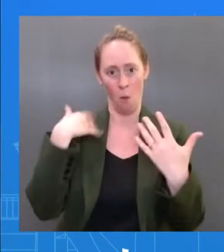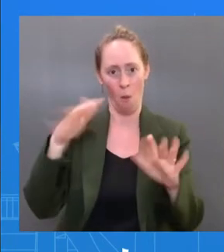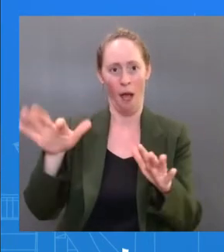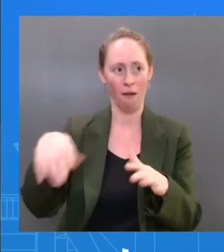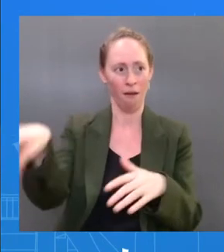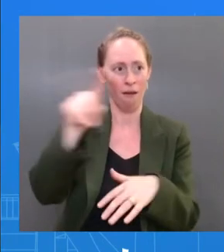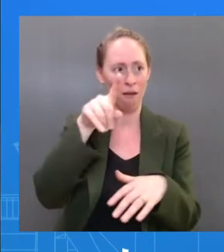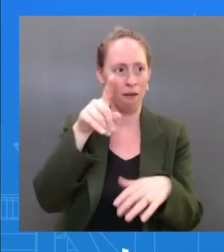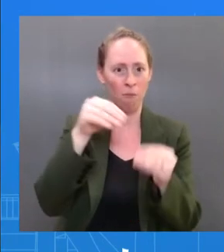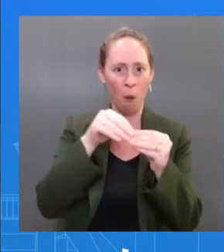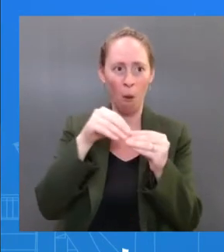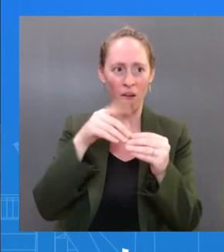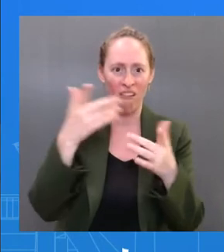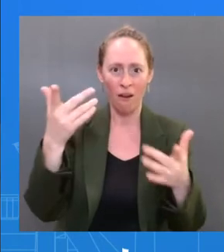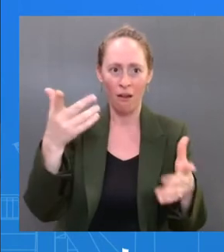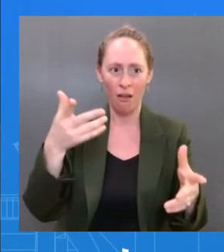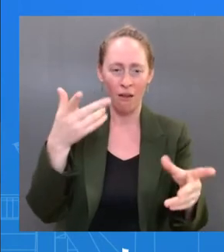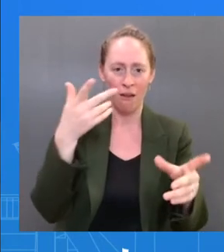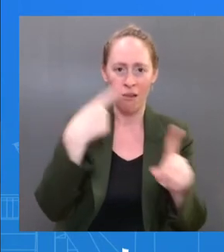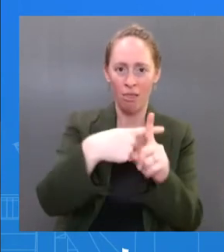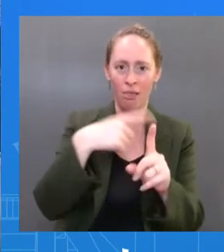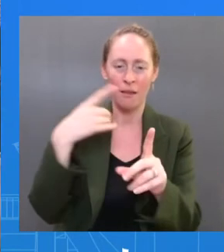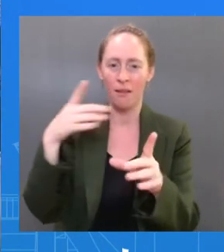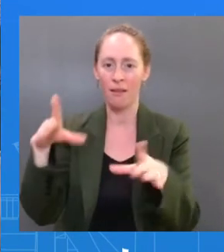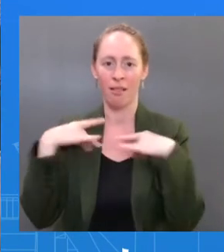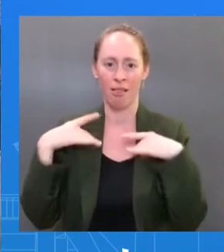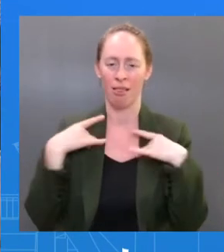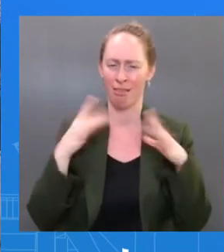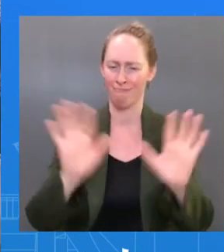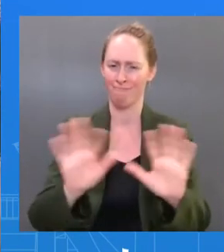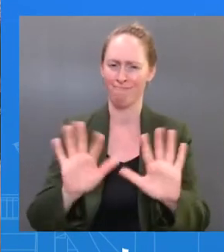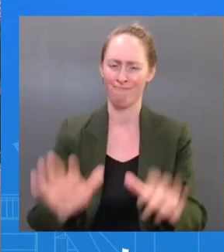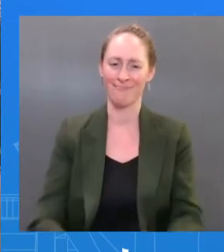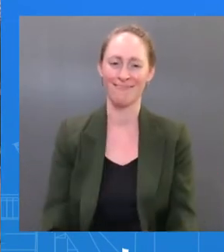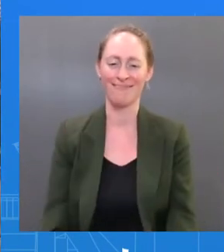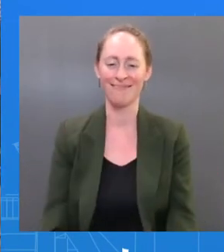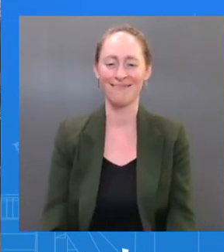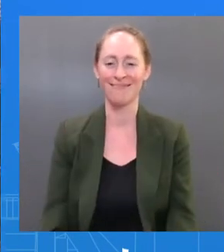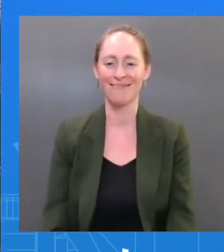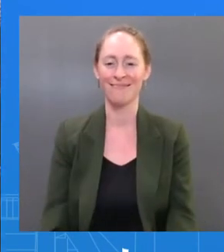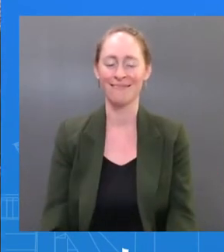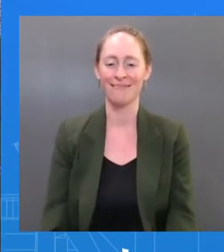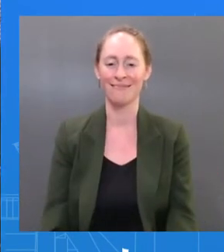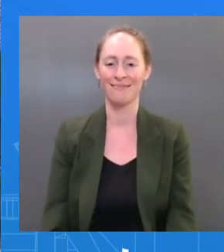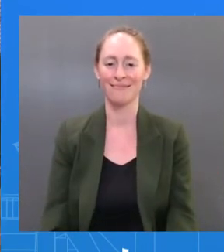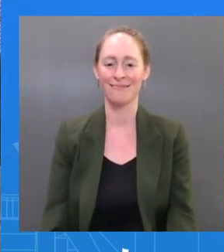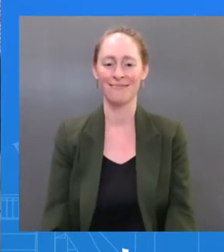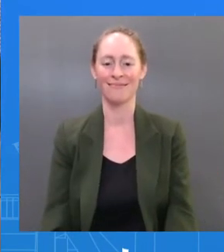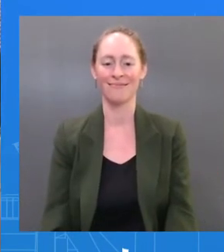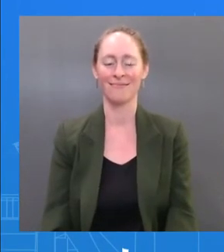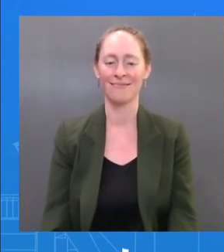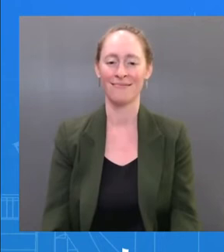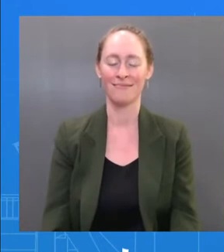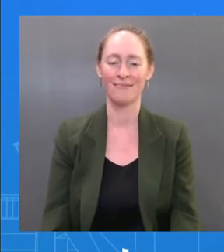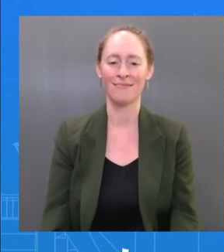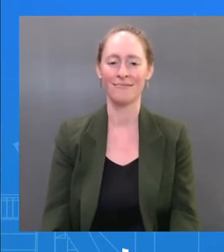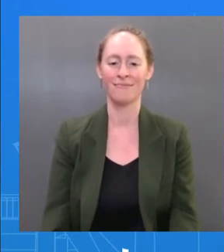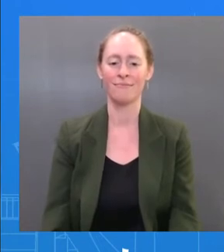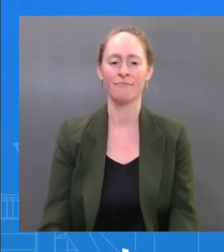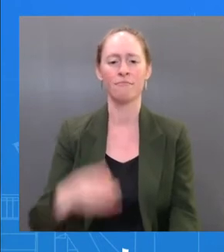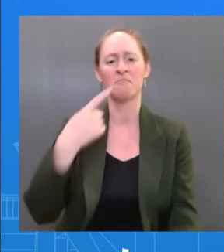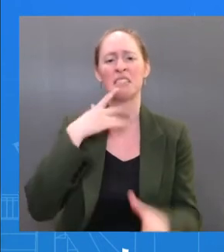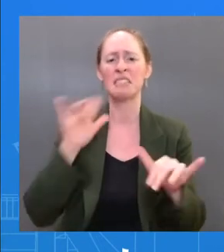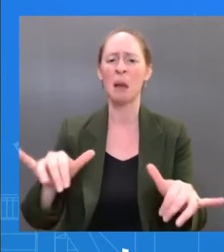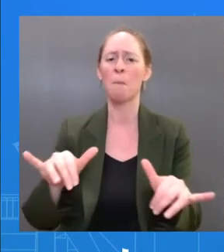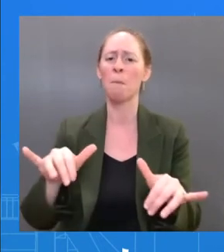had said that there was no change to protocols here. Do you mean the West Wing for change of staffing protocols? I think that's — that was Steve's question. I